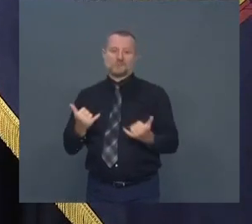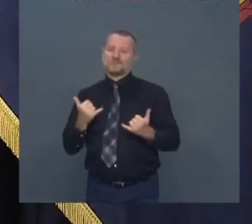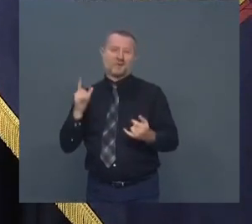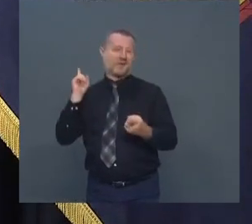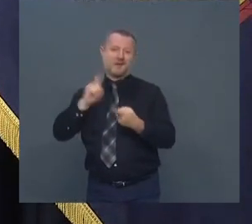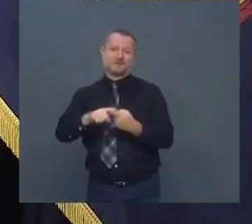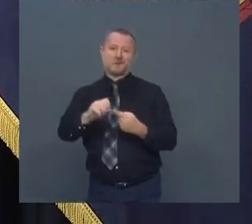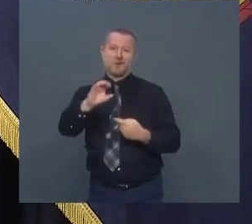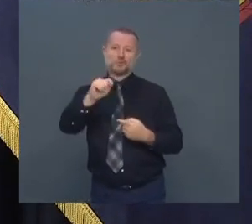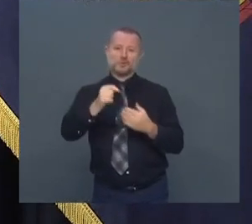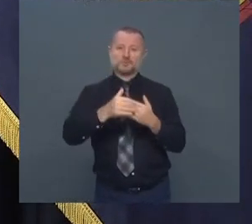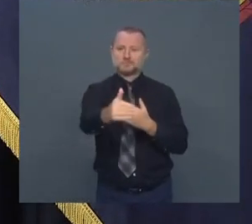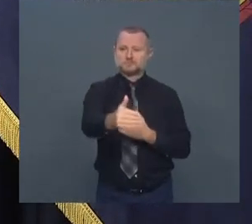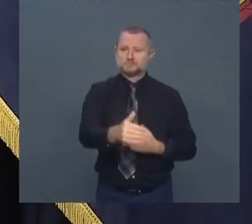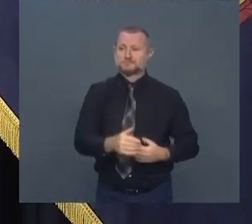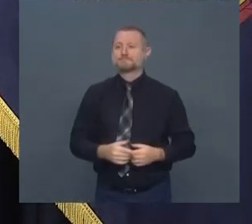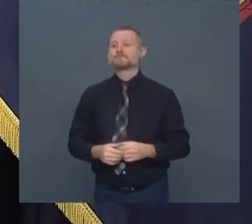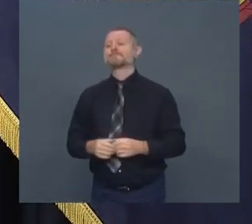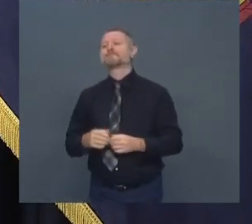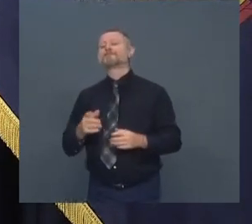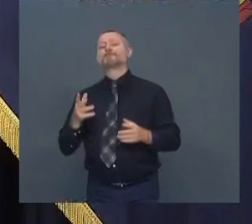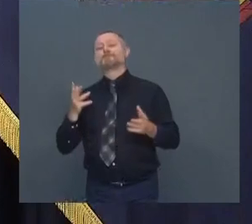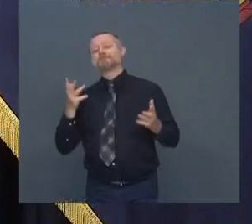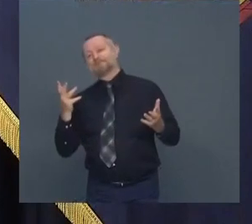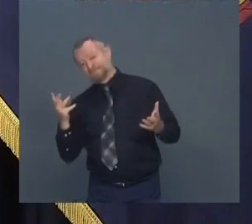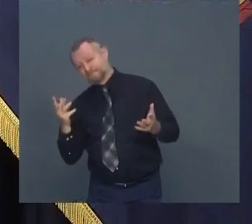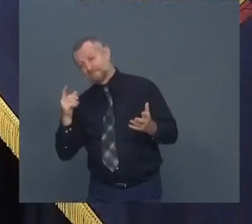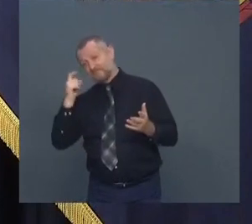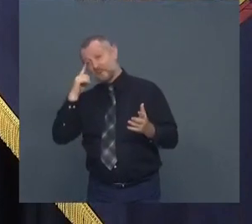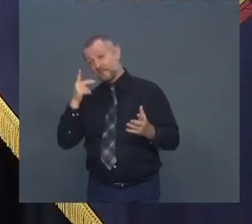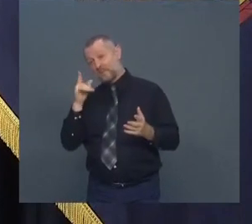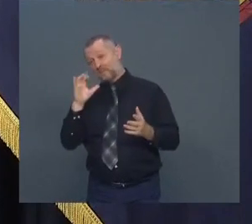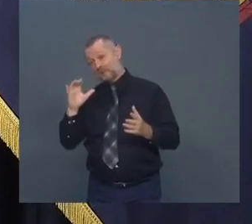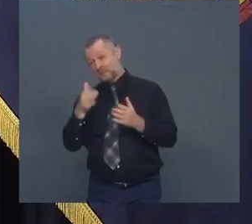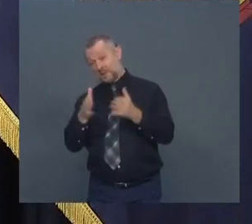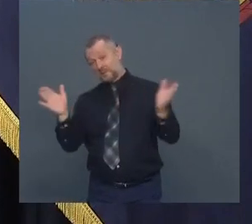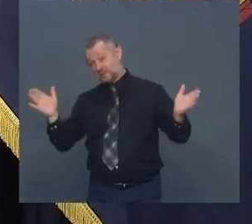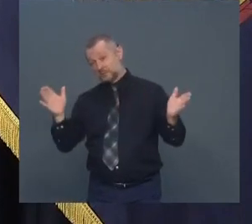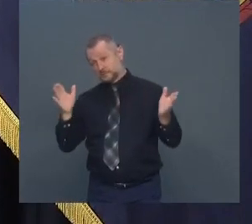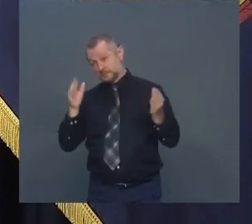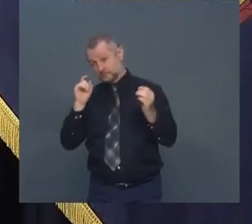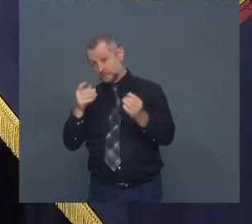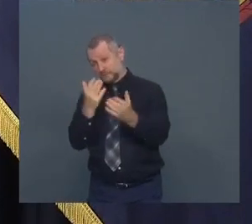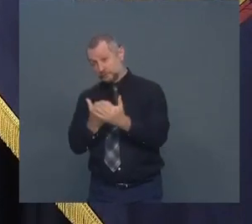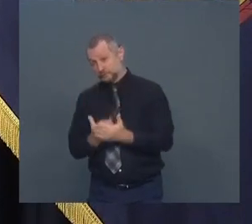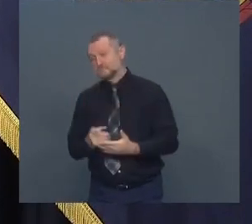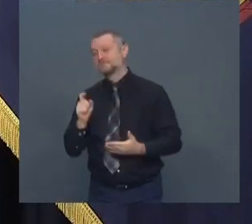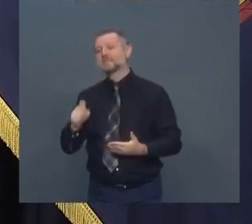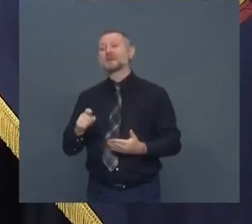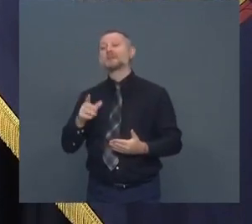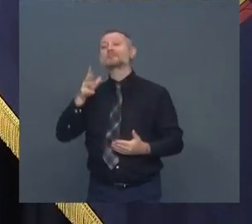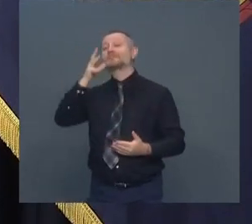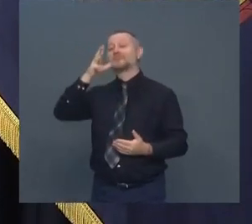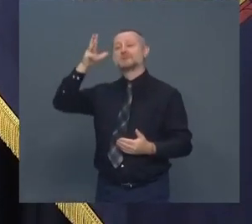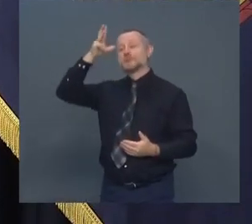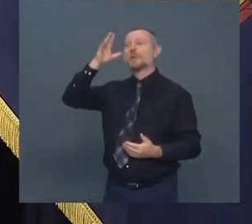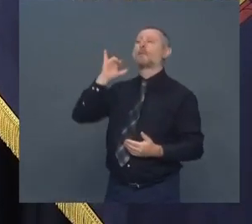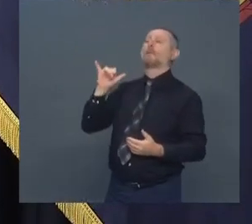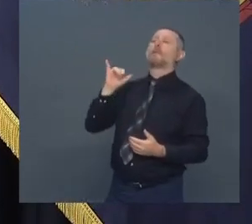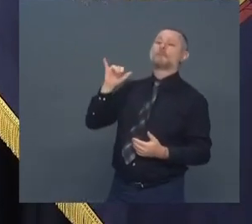there has to be public disclosure of the facts to inform a parent of the risk they're taking